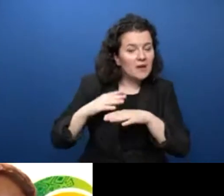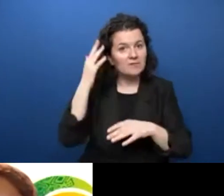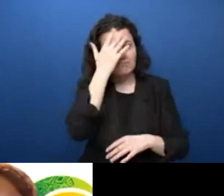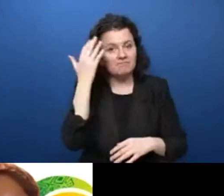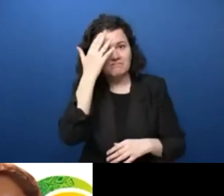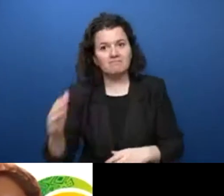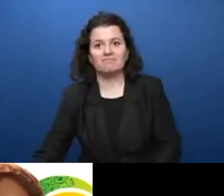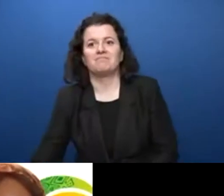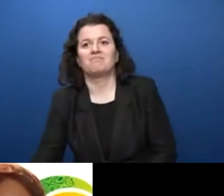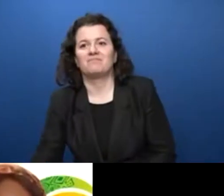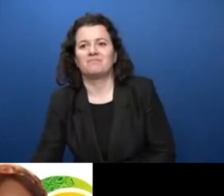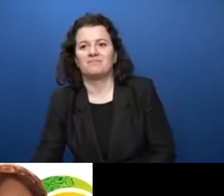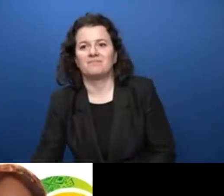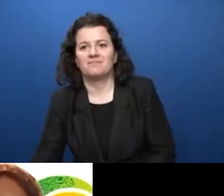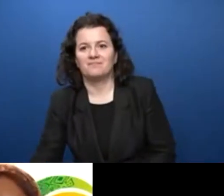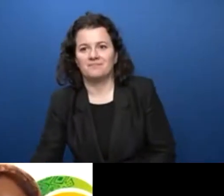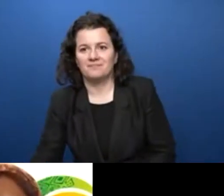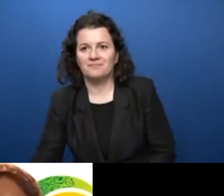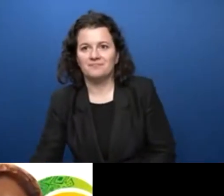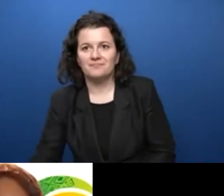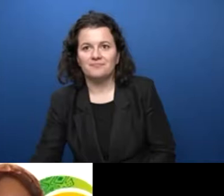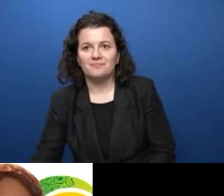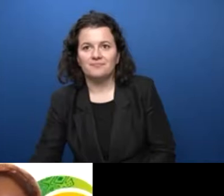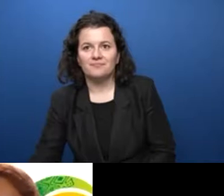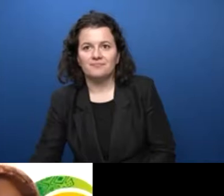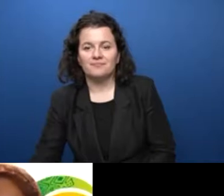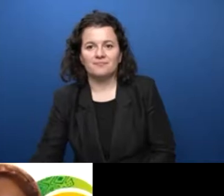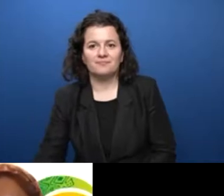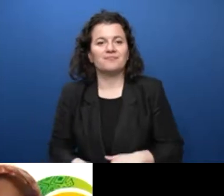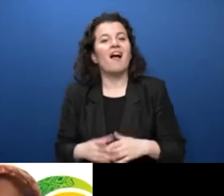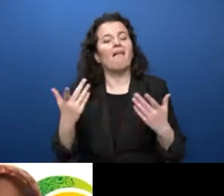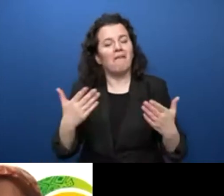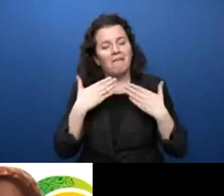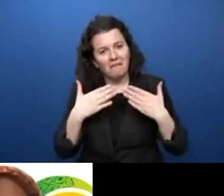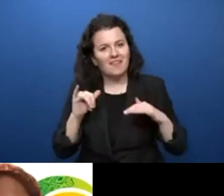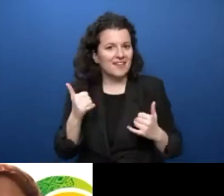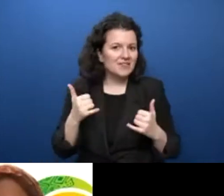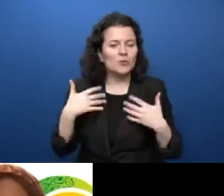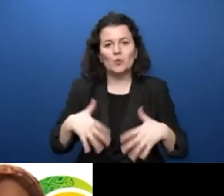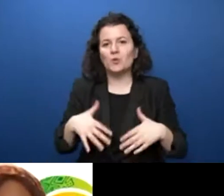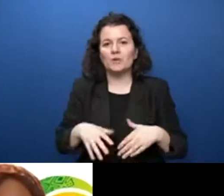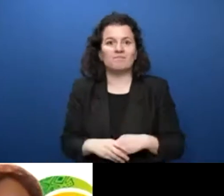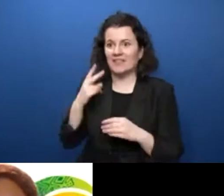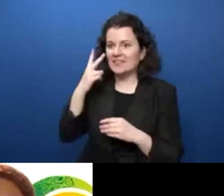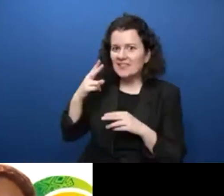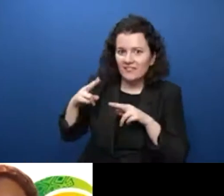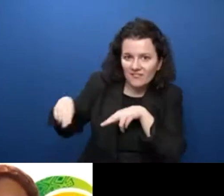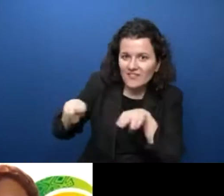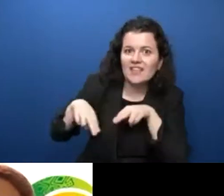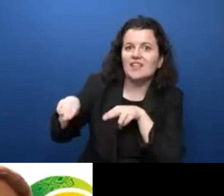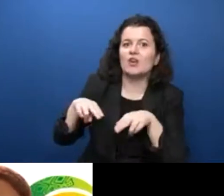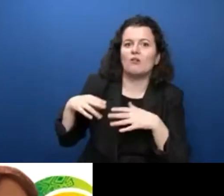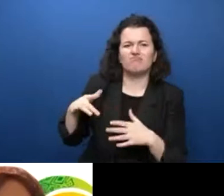I'm just going to highlight a couple. know we're running short on time, but first thank you to the UN Youth Envoy who tweeted right at the beginning. She